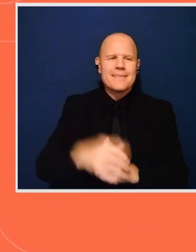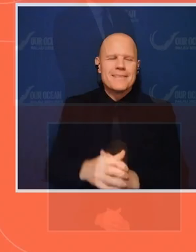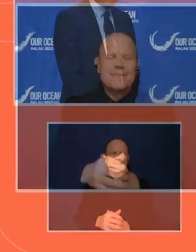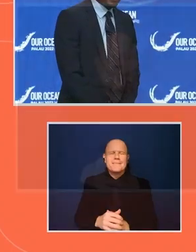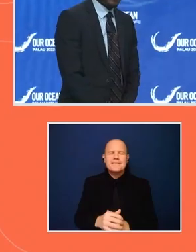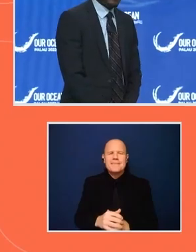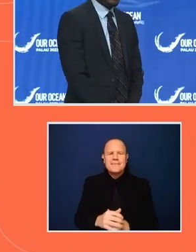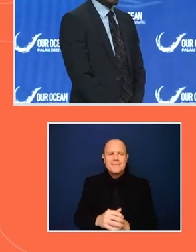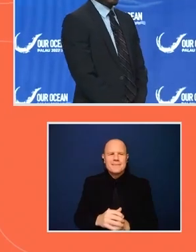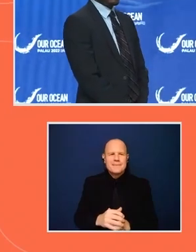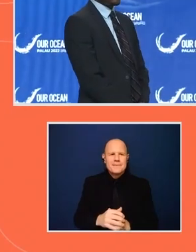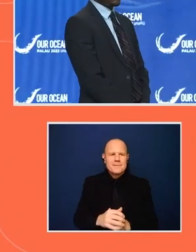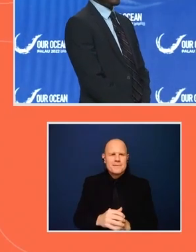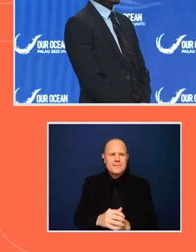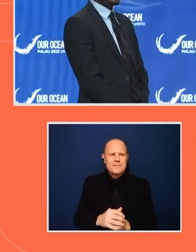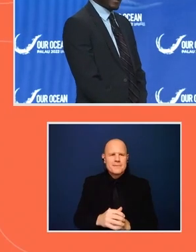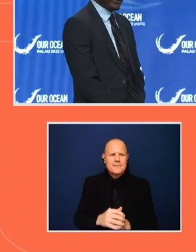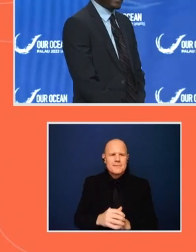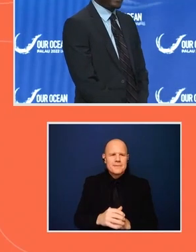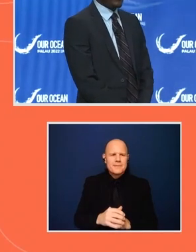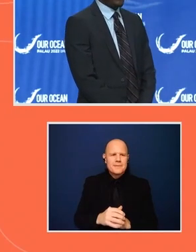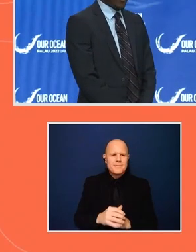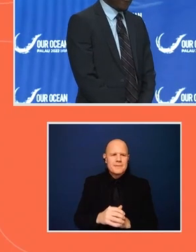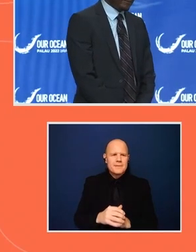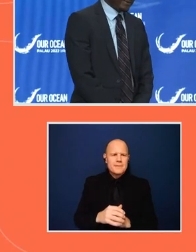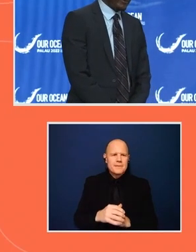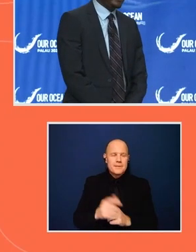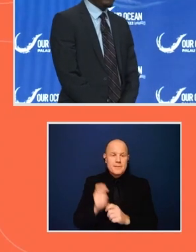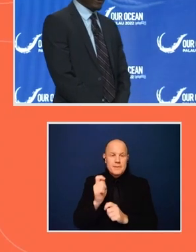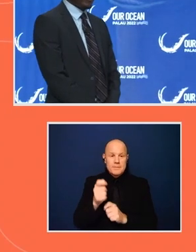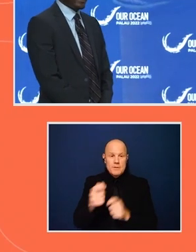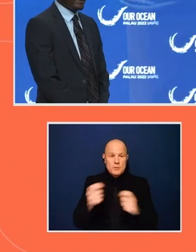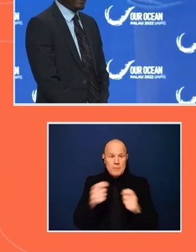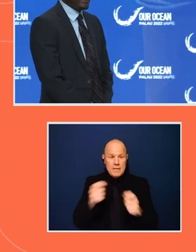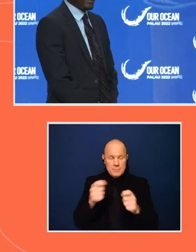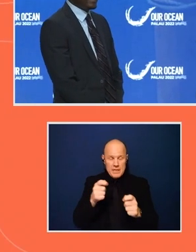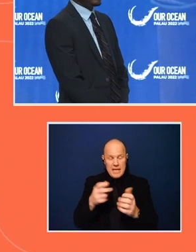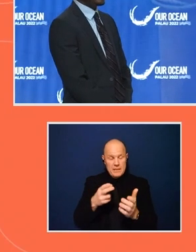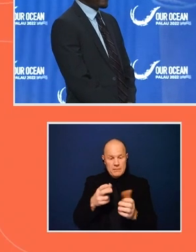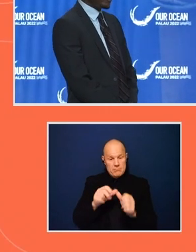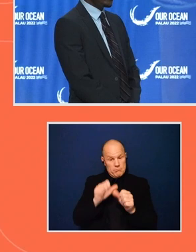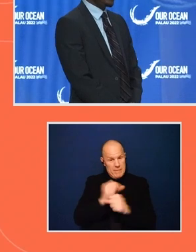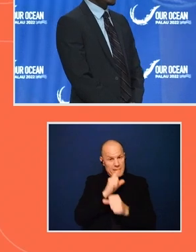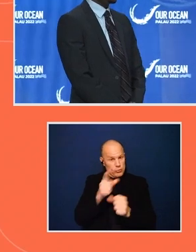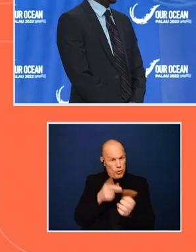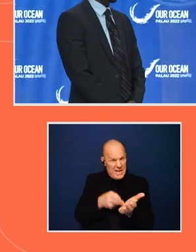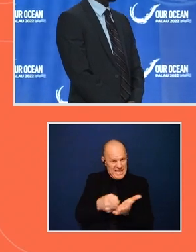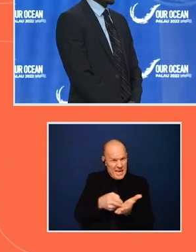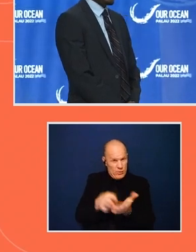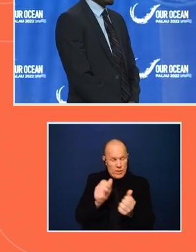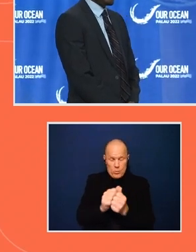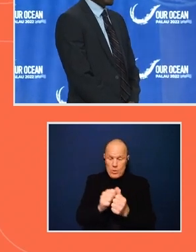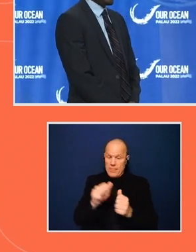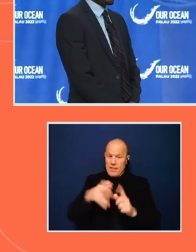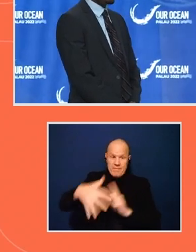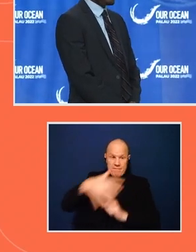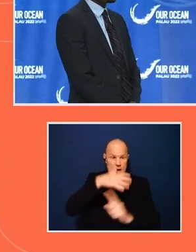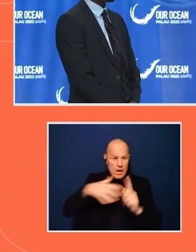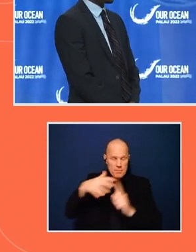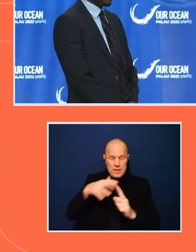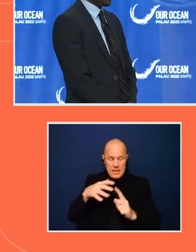Fisheries management ensure the integrity of the marine environment and the livelihood that depends on them